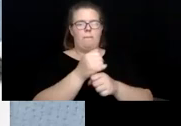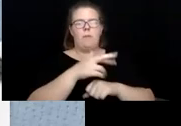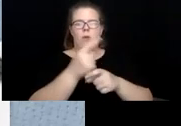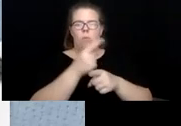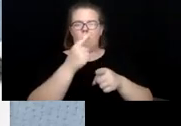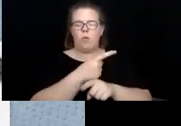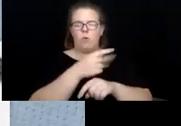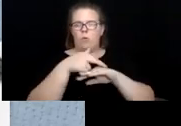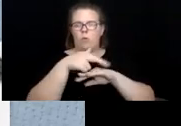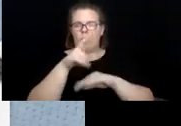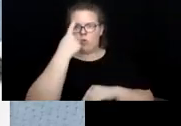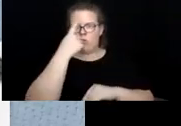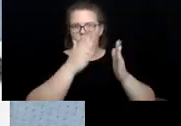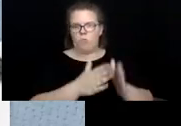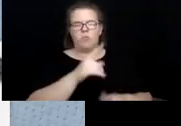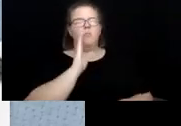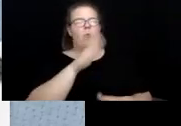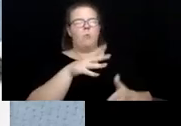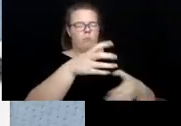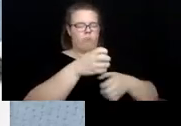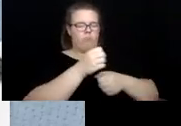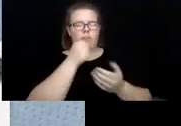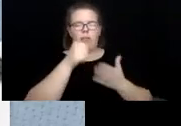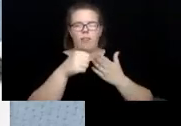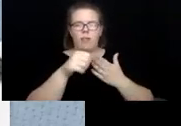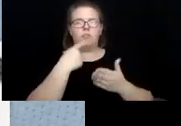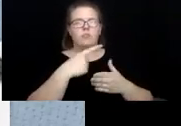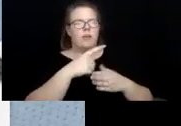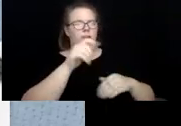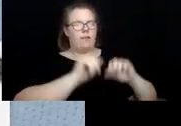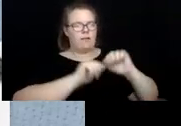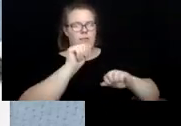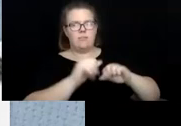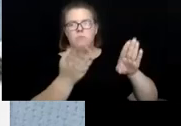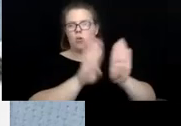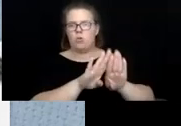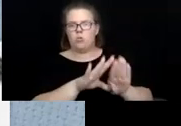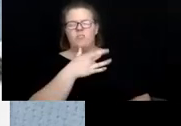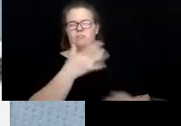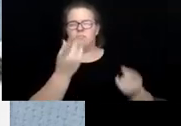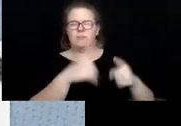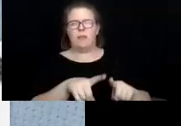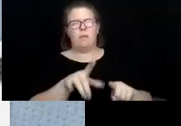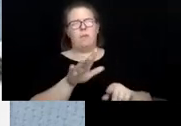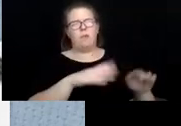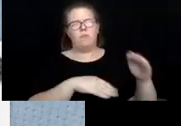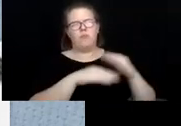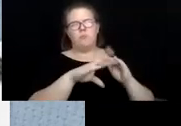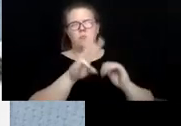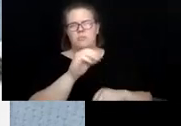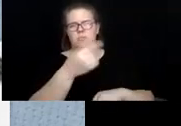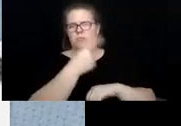person. They'll receive a letter saying that assessment is closed. That will usually happen within the 60 day period.